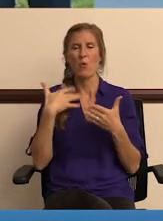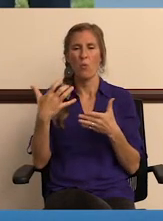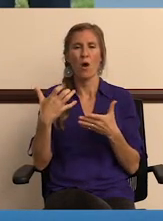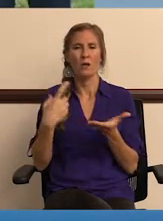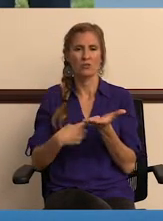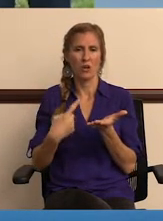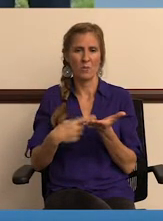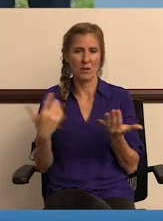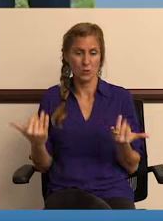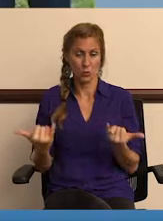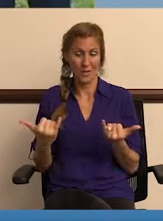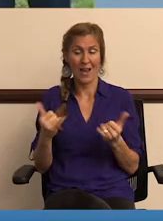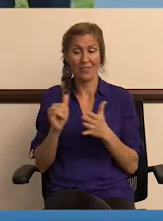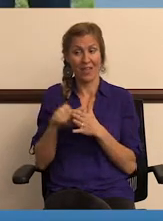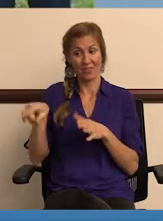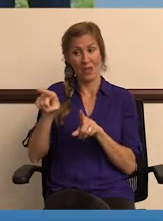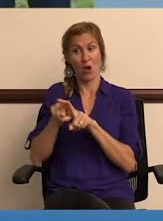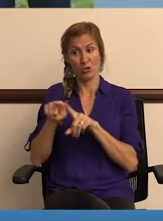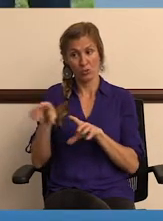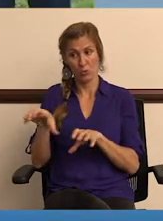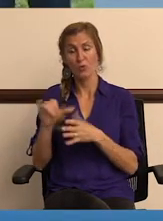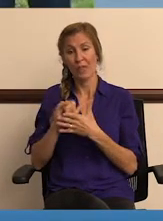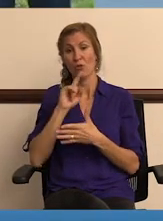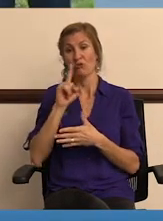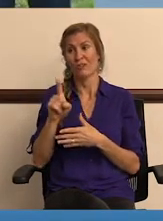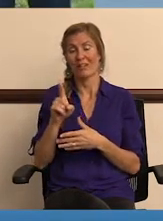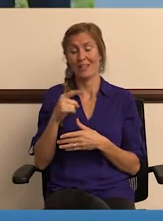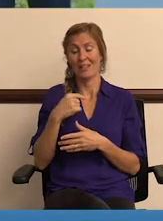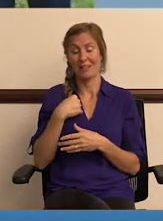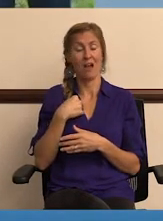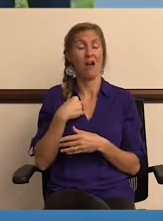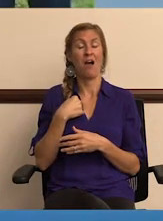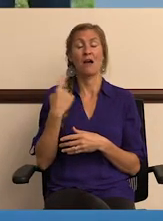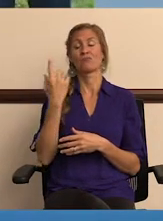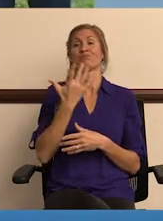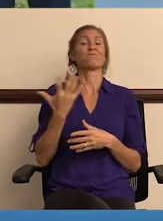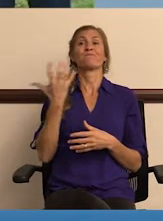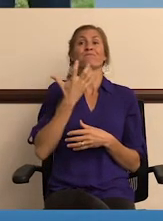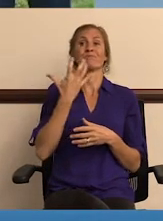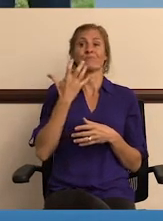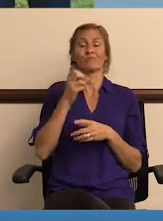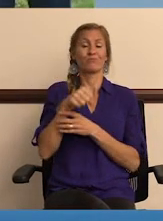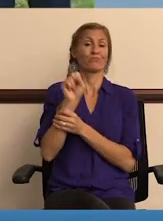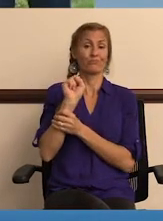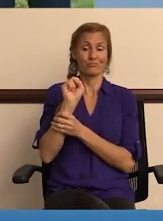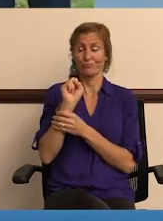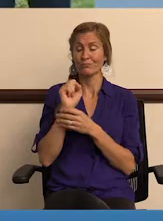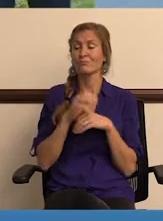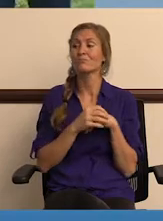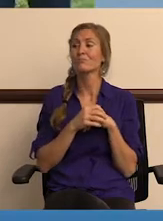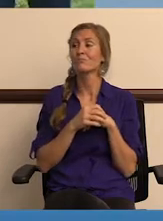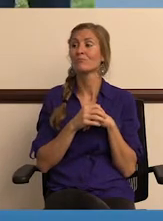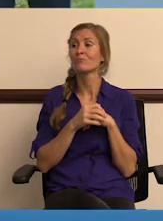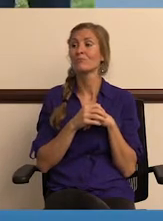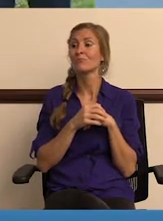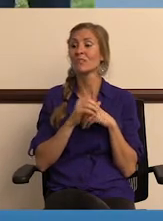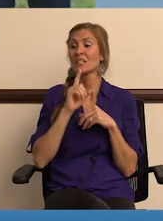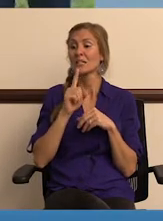One of the things that I want to talk about that they also do that really blew me away when I came on board was